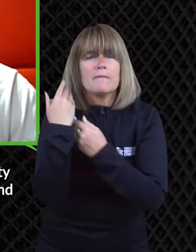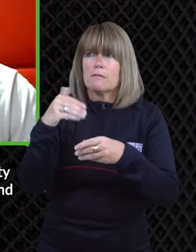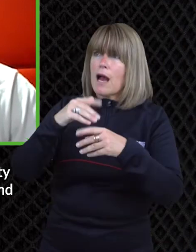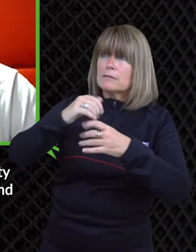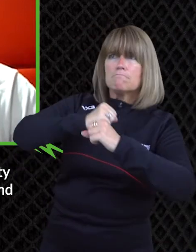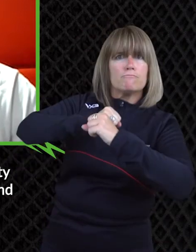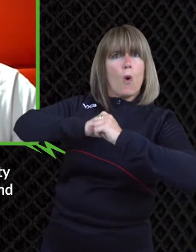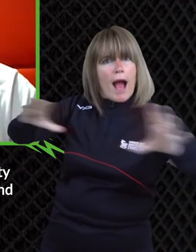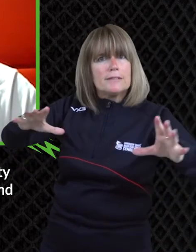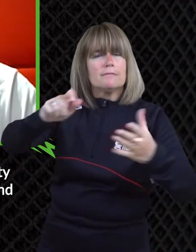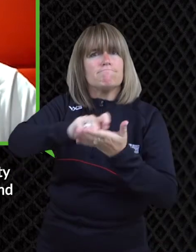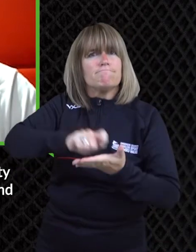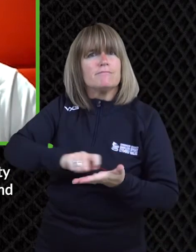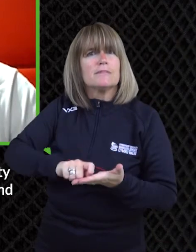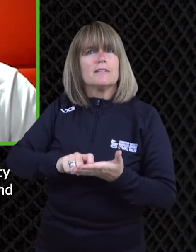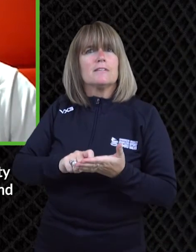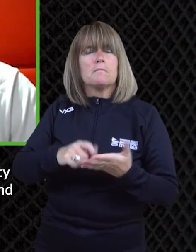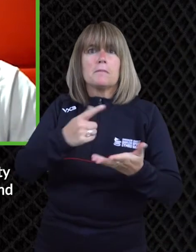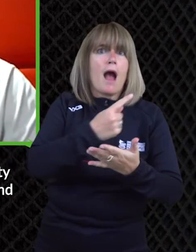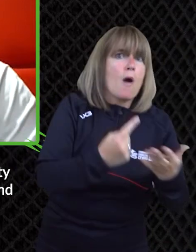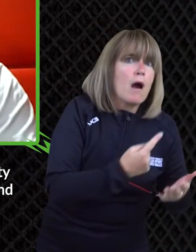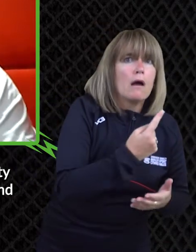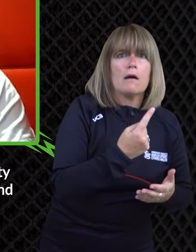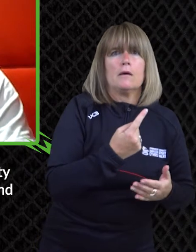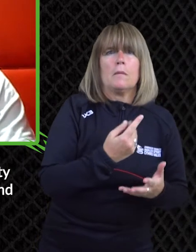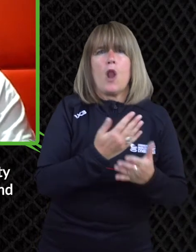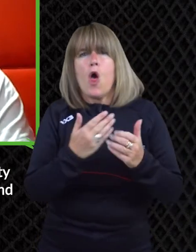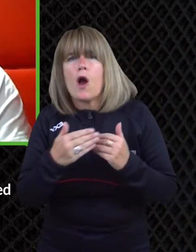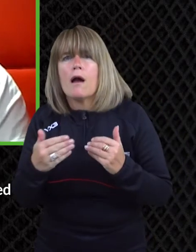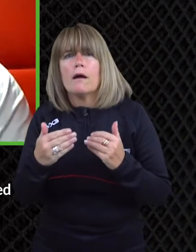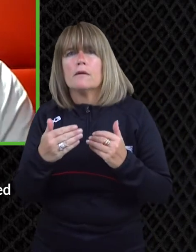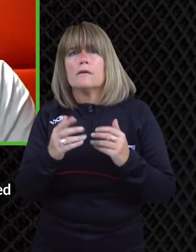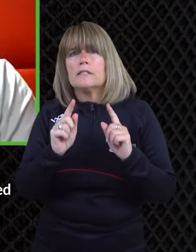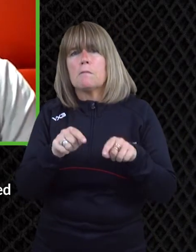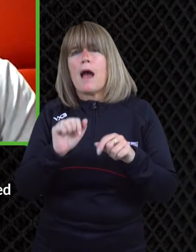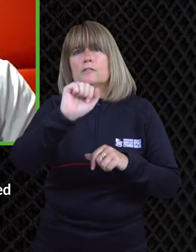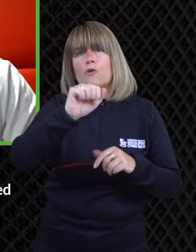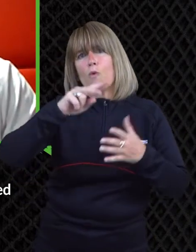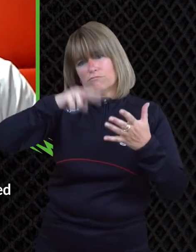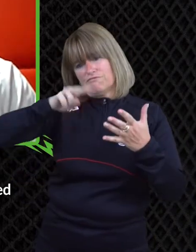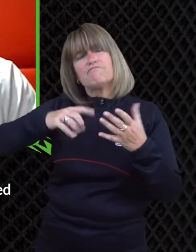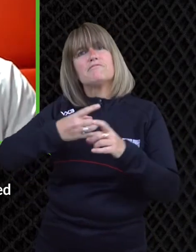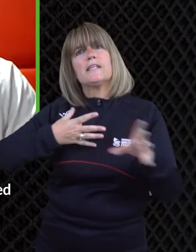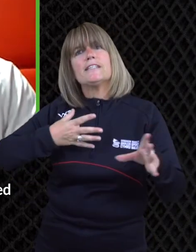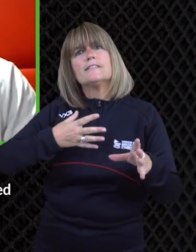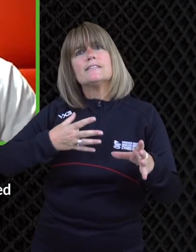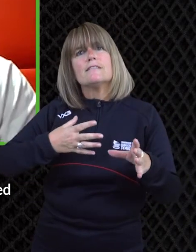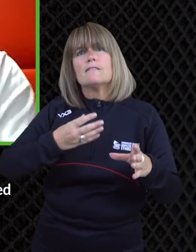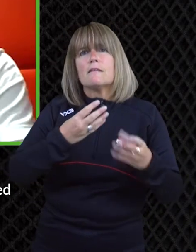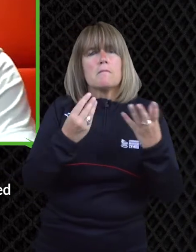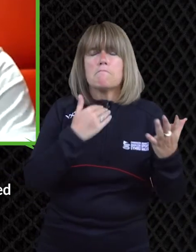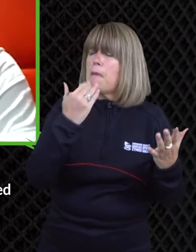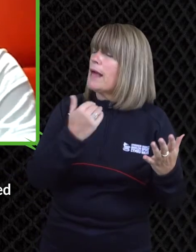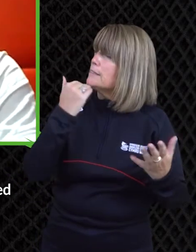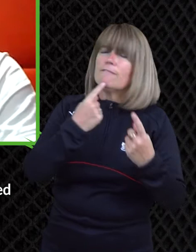you know it's just a little thing to add to your arsenal that you you know you have got the awareness and the understanding of disability sport in the media and the role